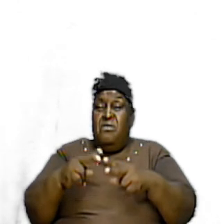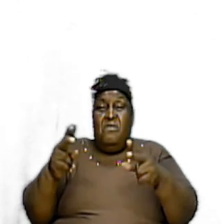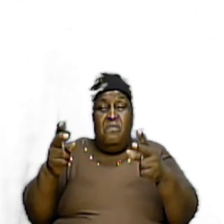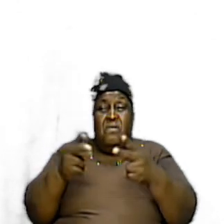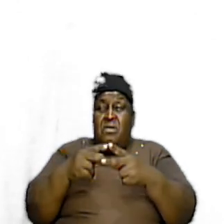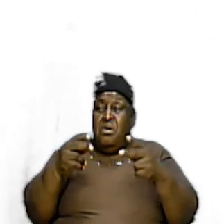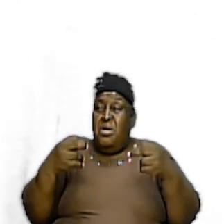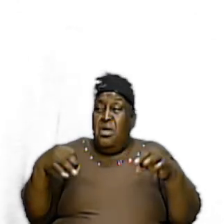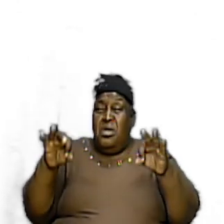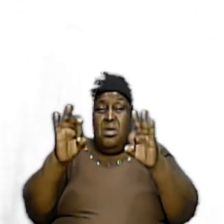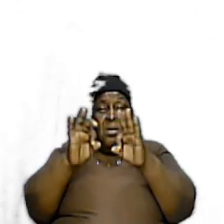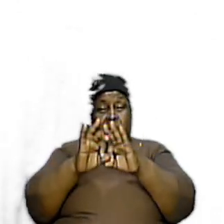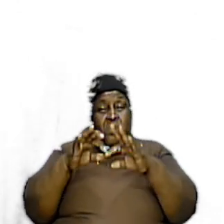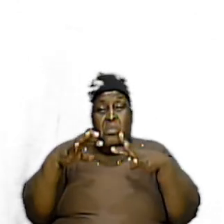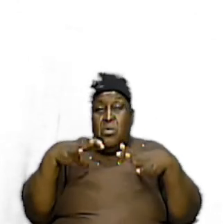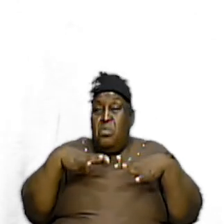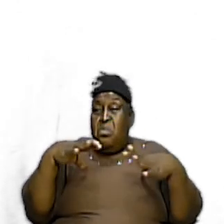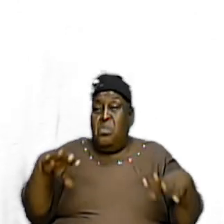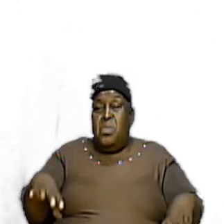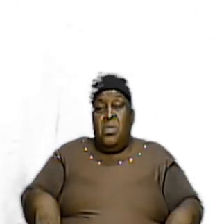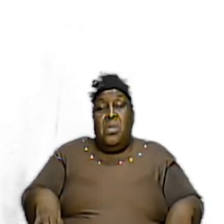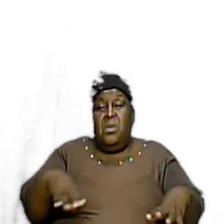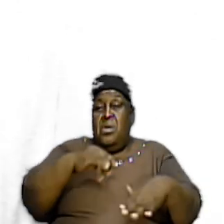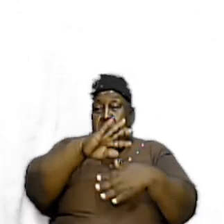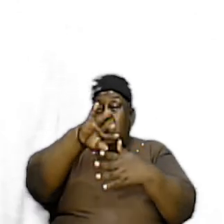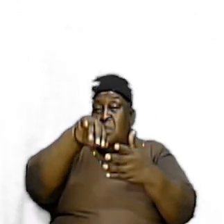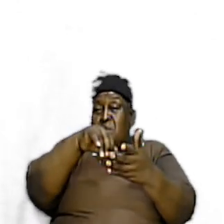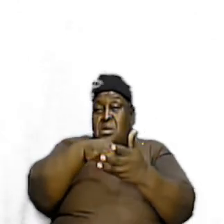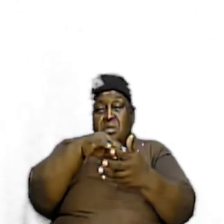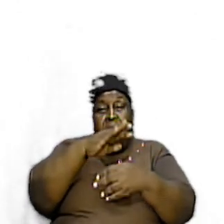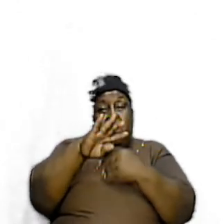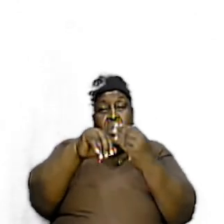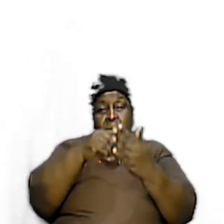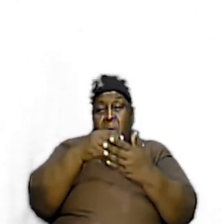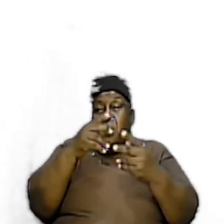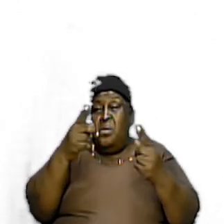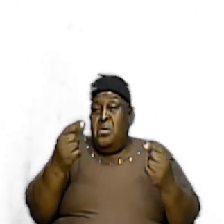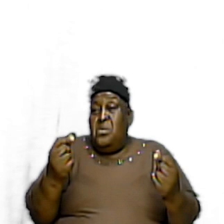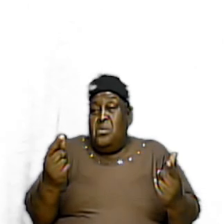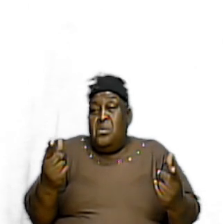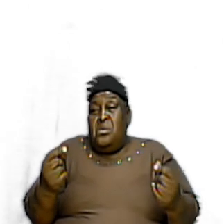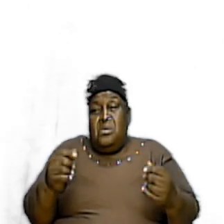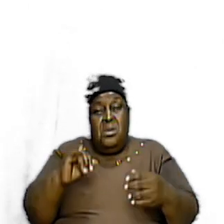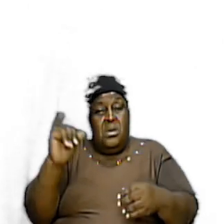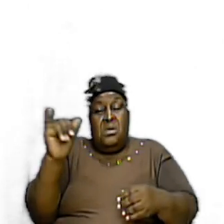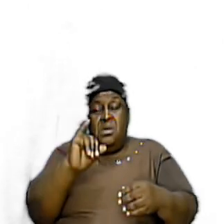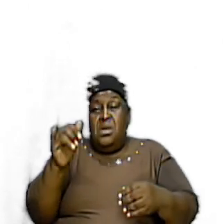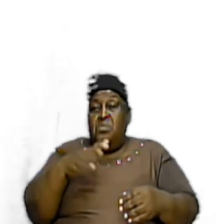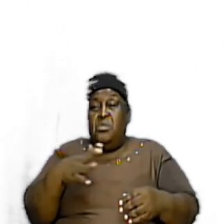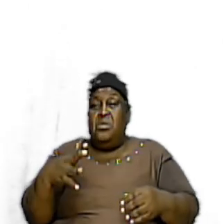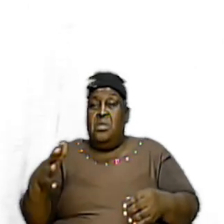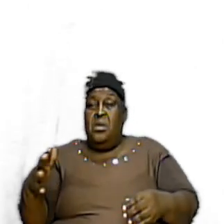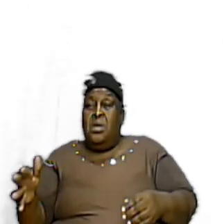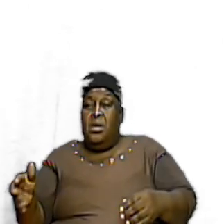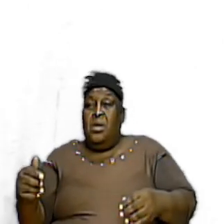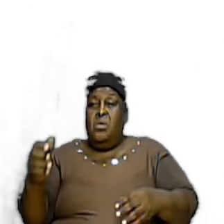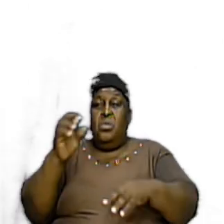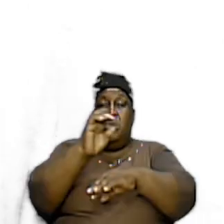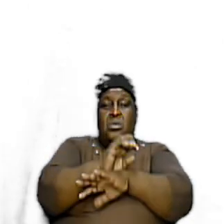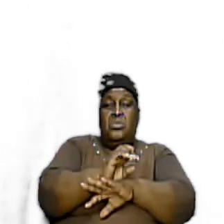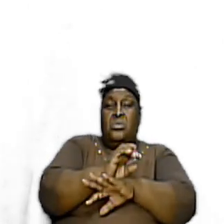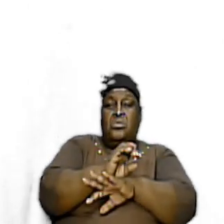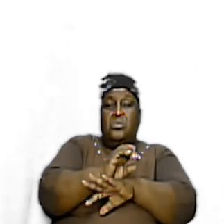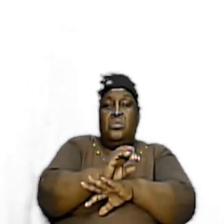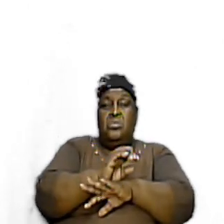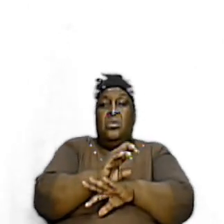And the camp was right At the center Of all that they do It is the same thing Brethren beloved With the church